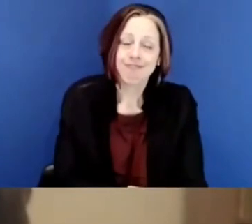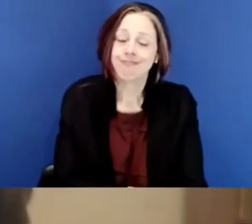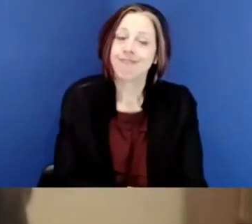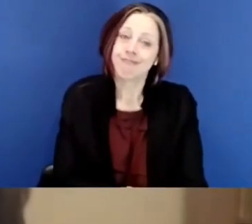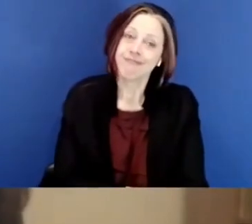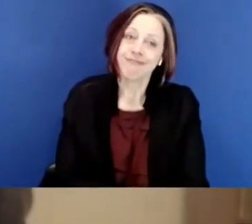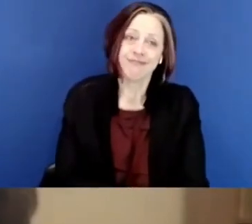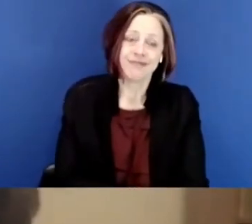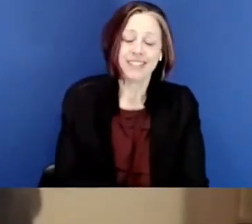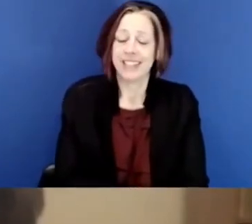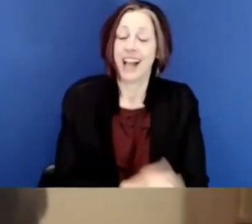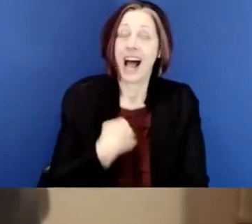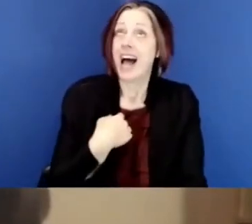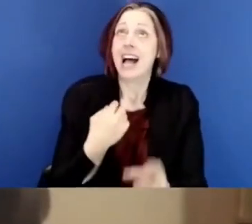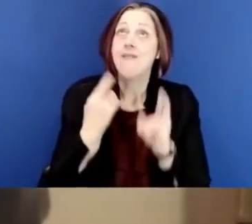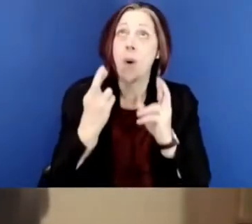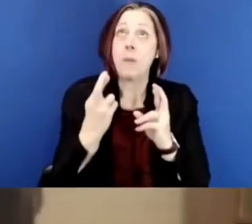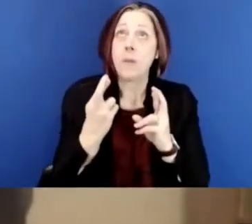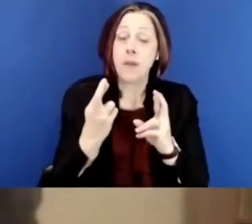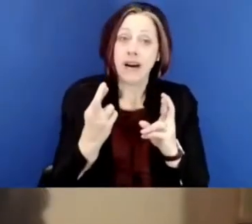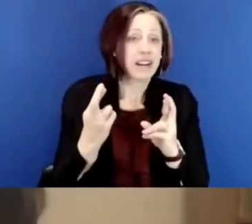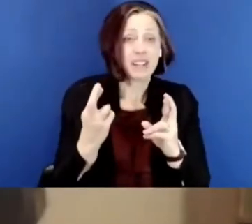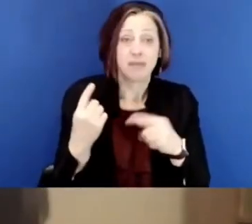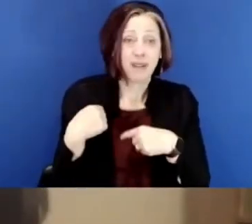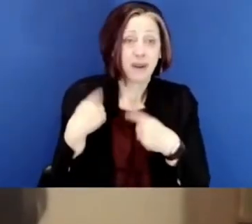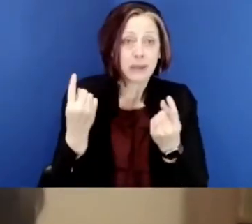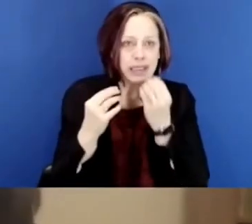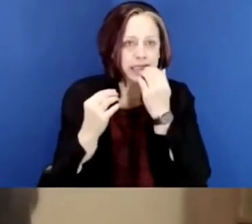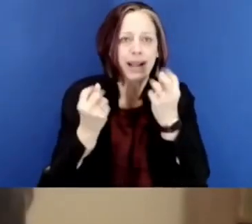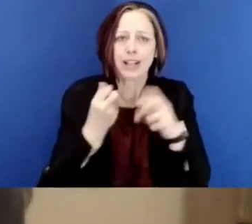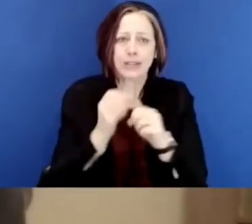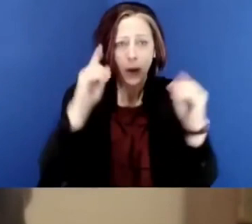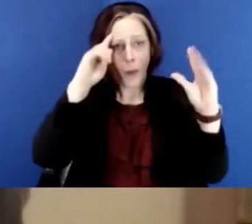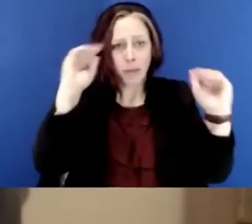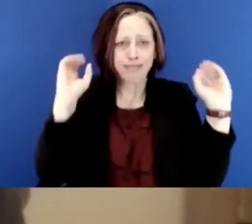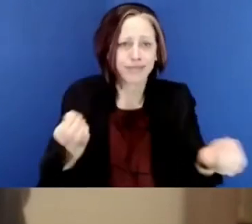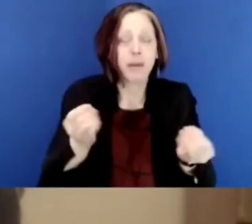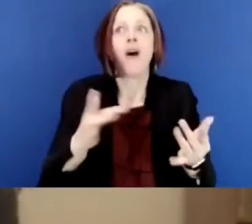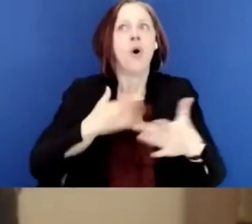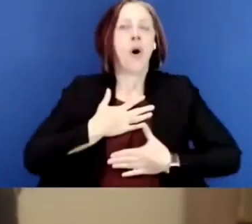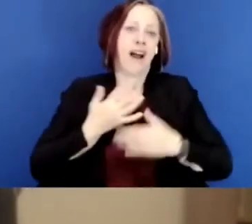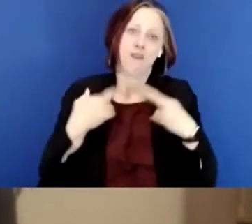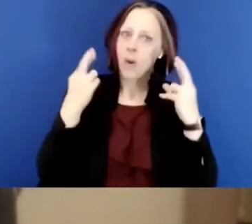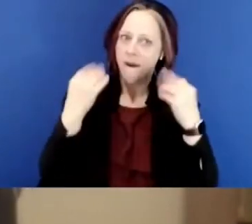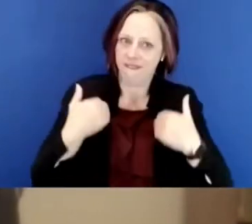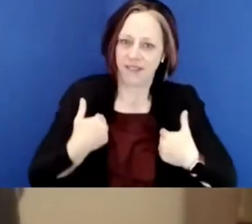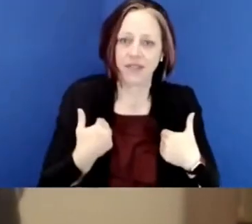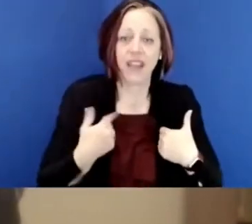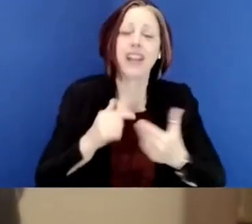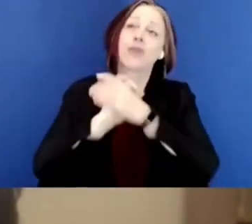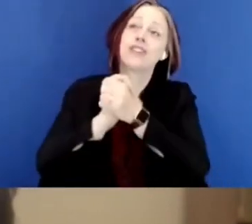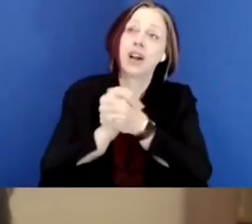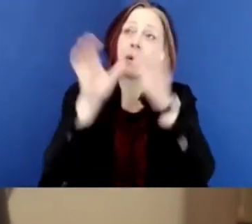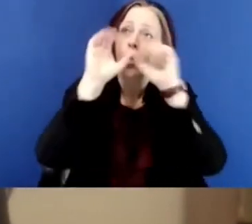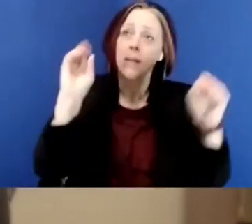advocates. So I'm, I'm, uh, I, I have hope today, like I haven't had in oh, so many years. And I want to